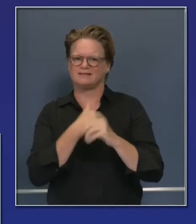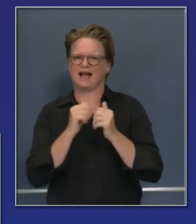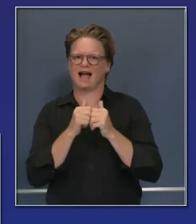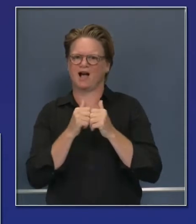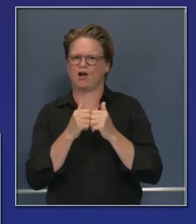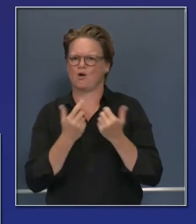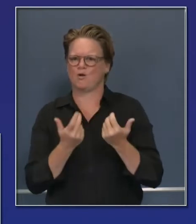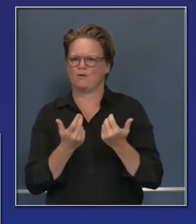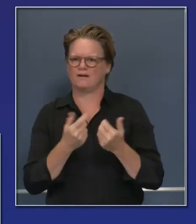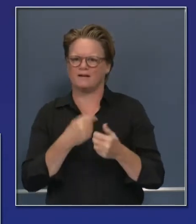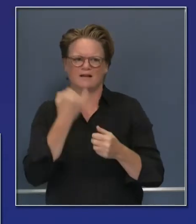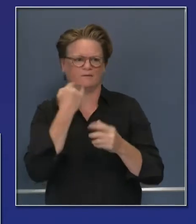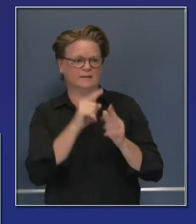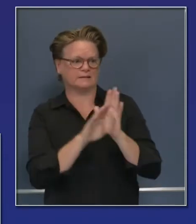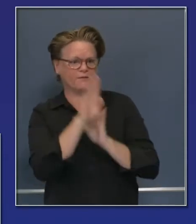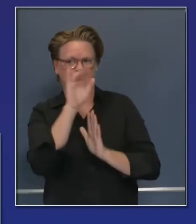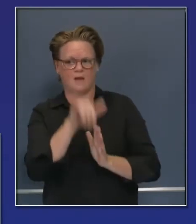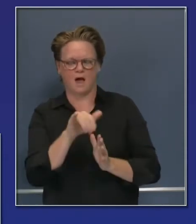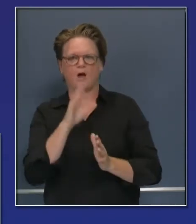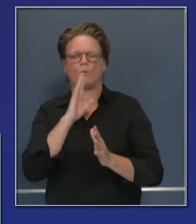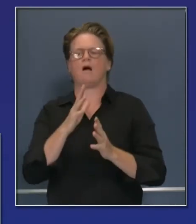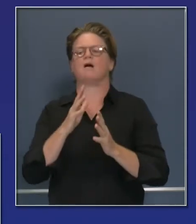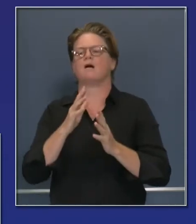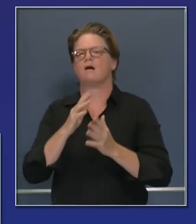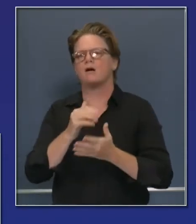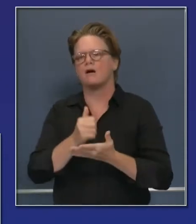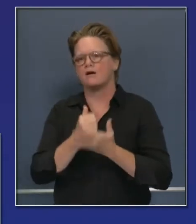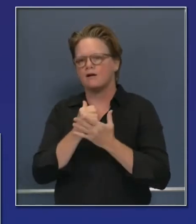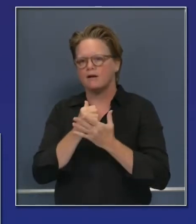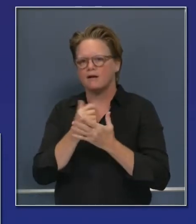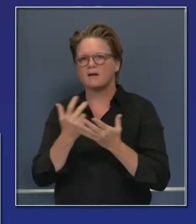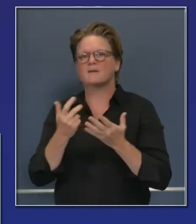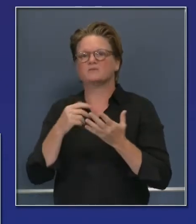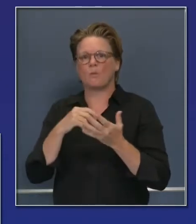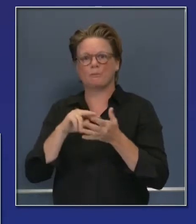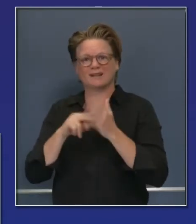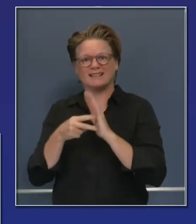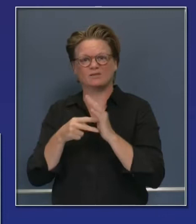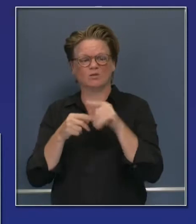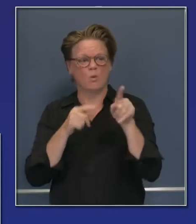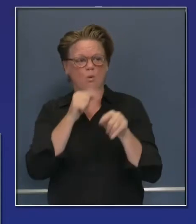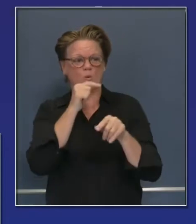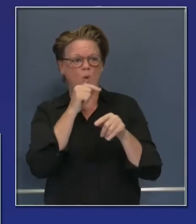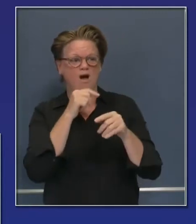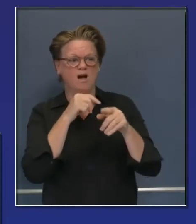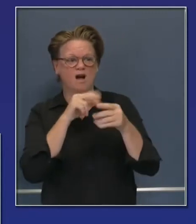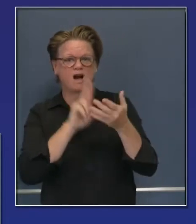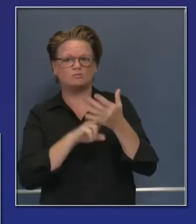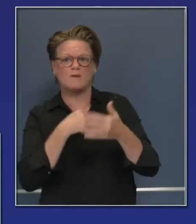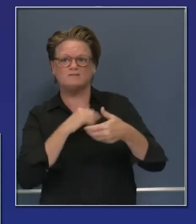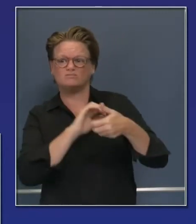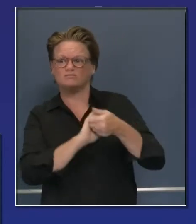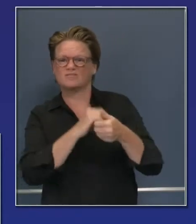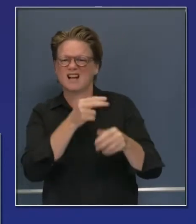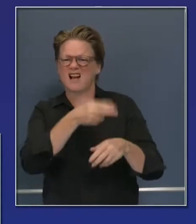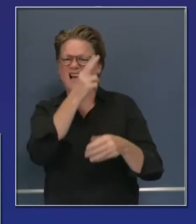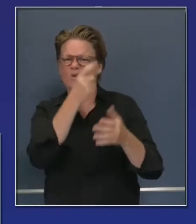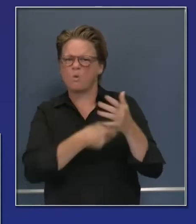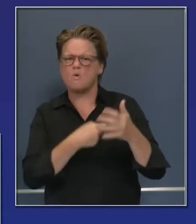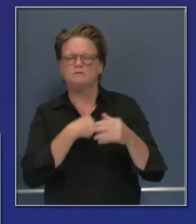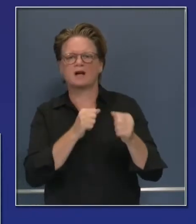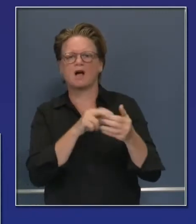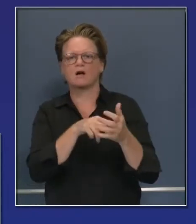partner with those that do. We have also provisions that allow us to opt out of. We advance at scale the